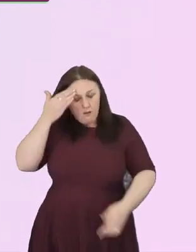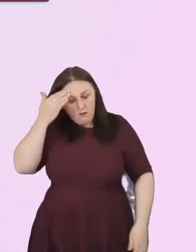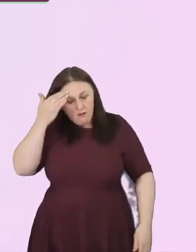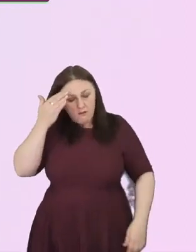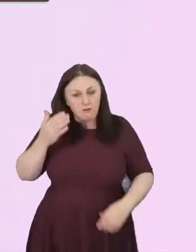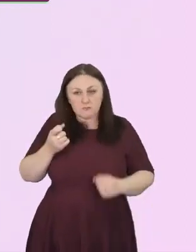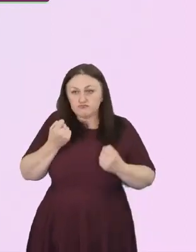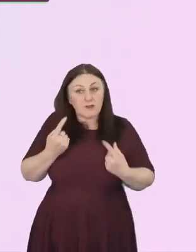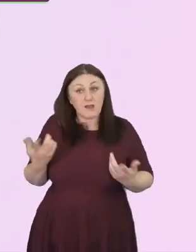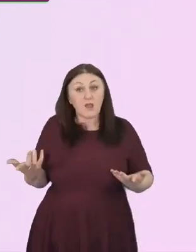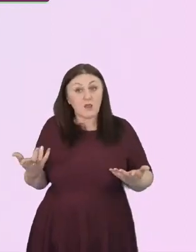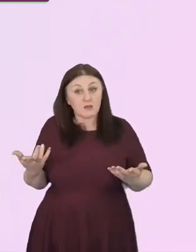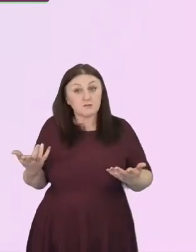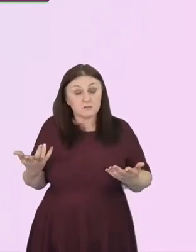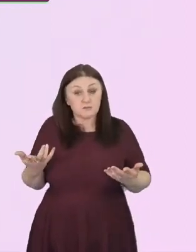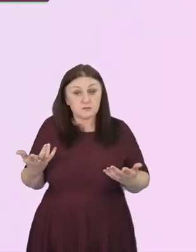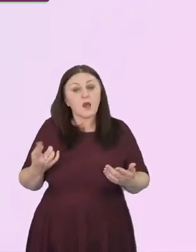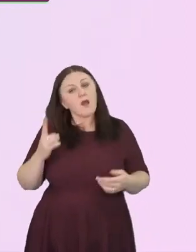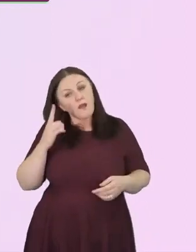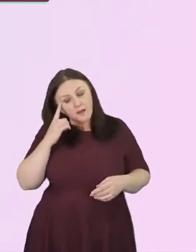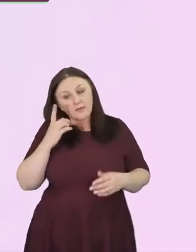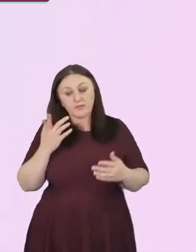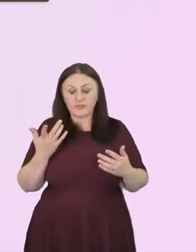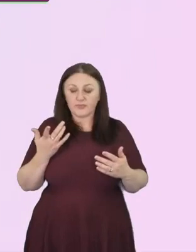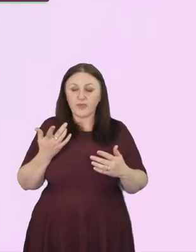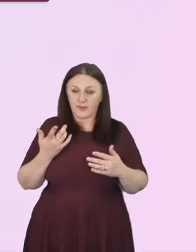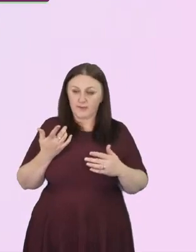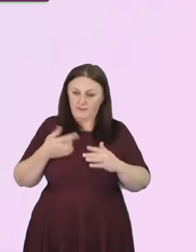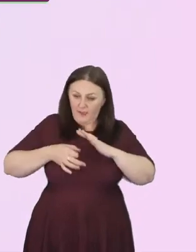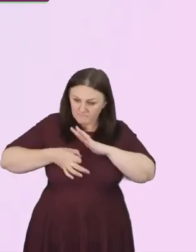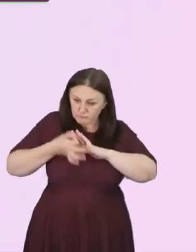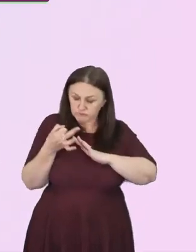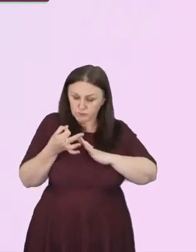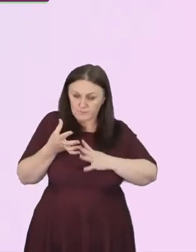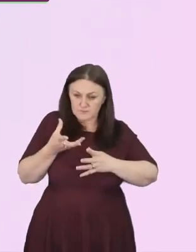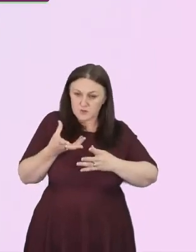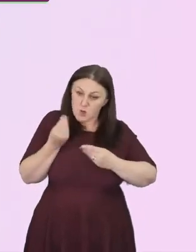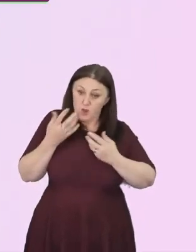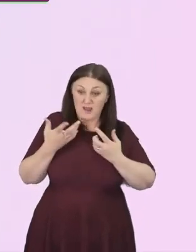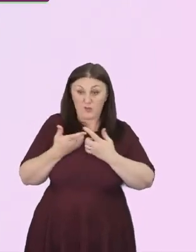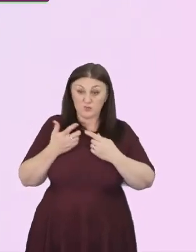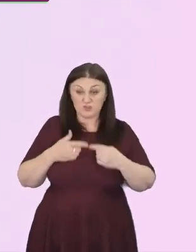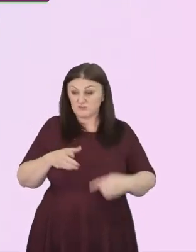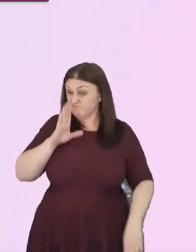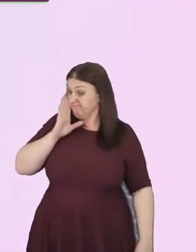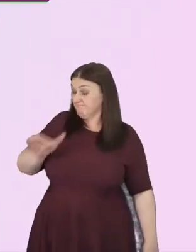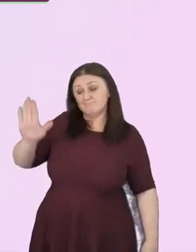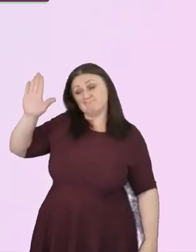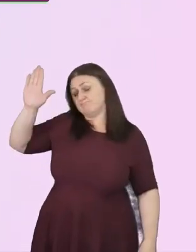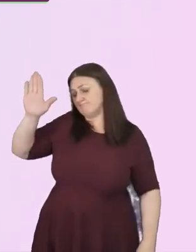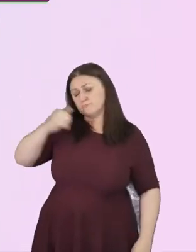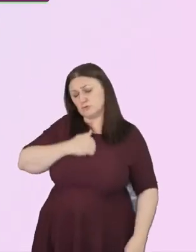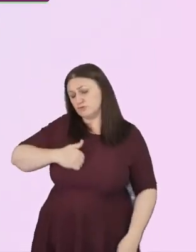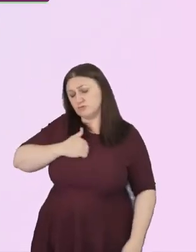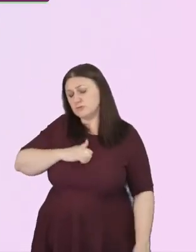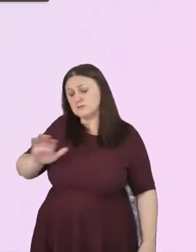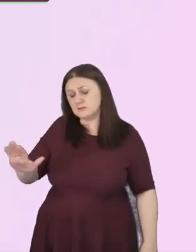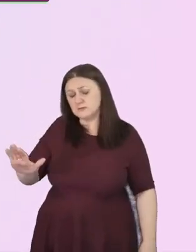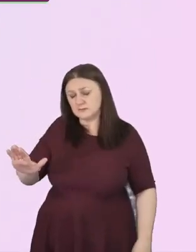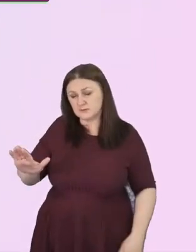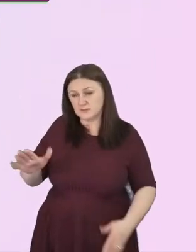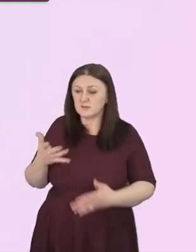I think I'm getting better at putting my hand up and just apologising, graciously accepting culpability